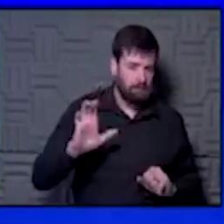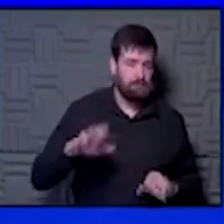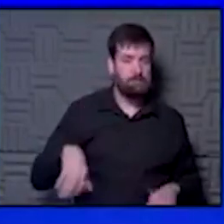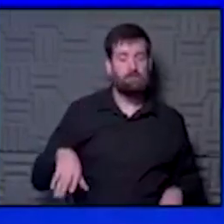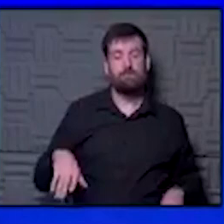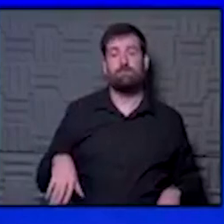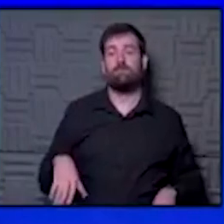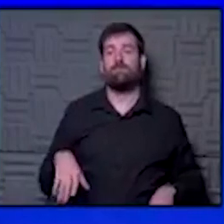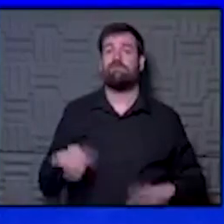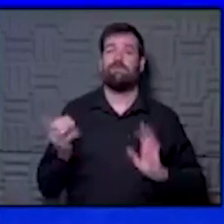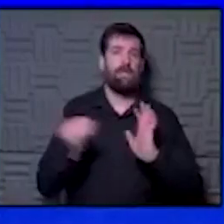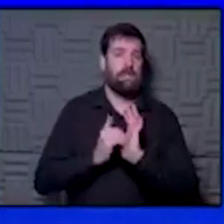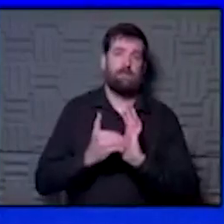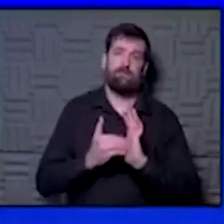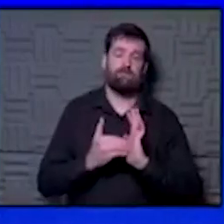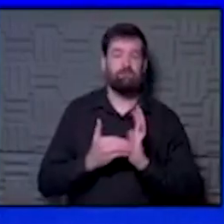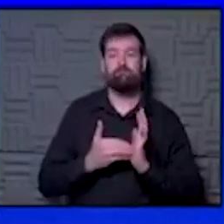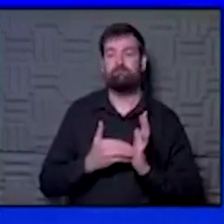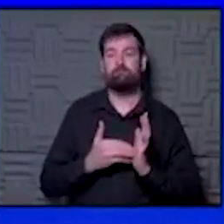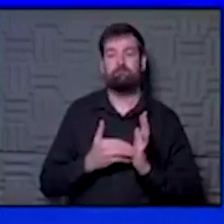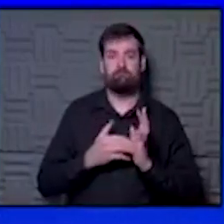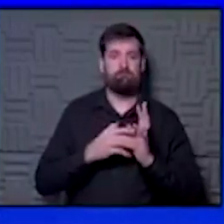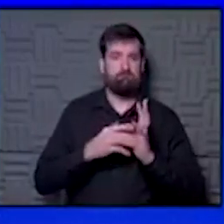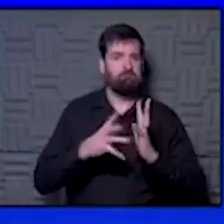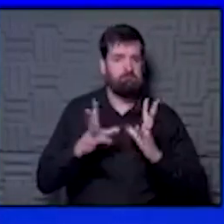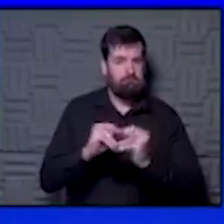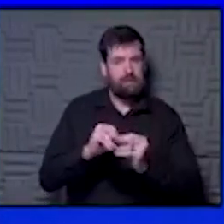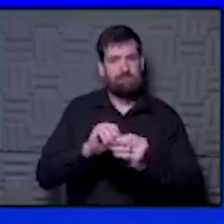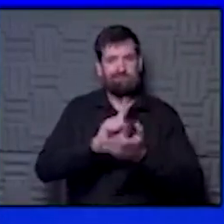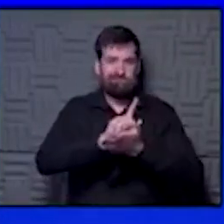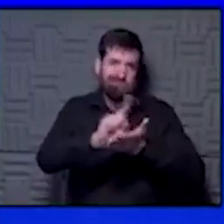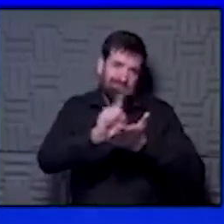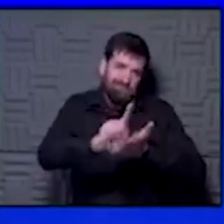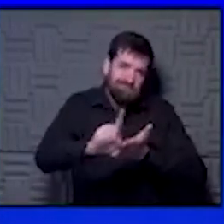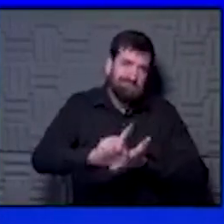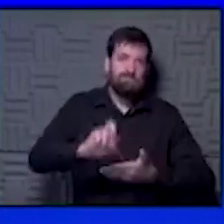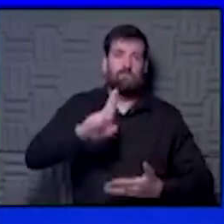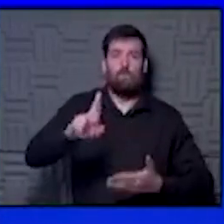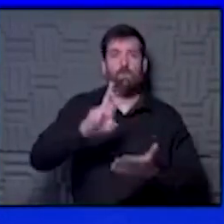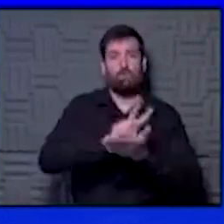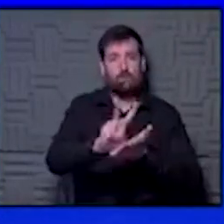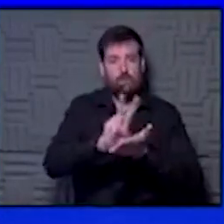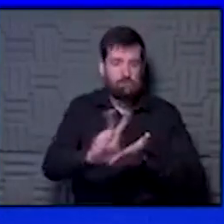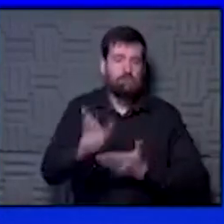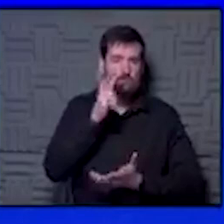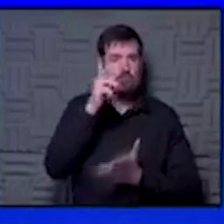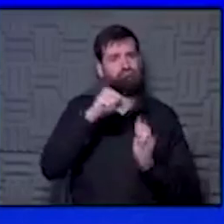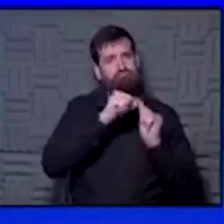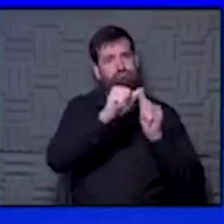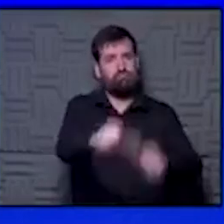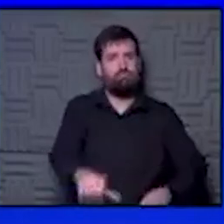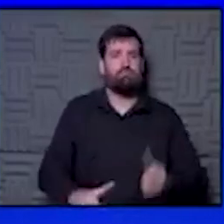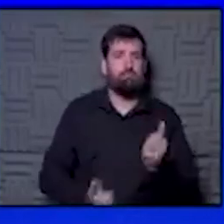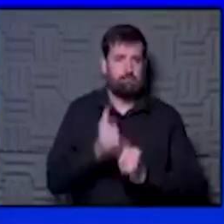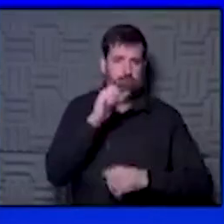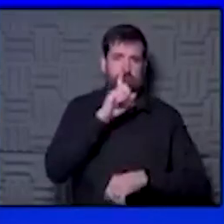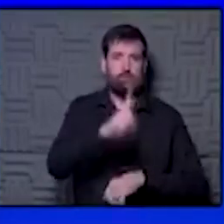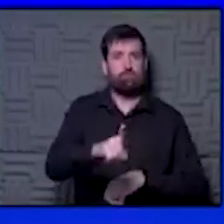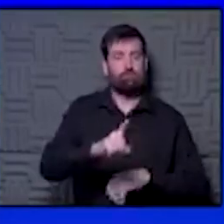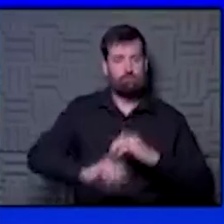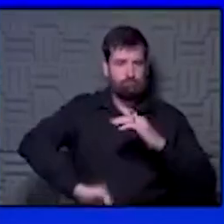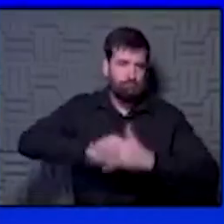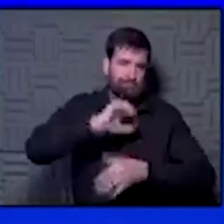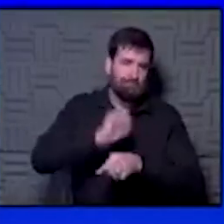We, again, meet every week or every two weeks. We'll continue to do that and make sure that we have capacity and